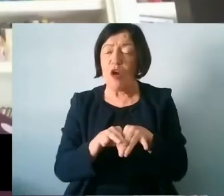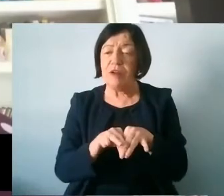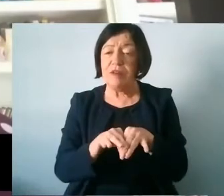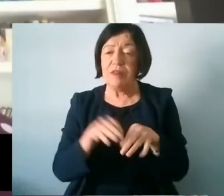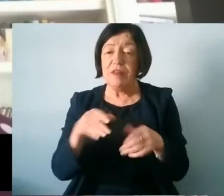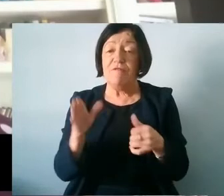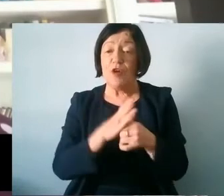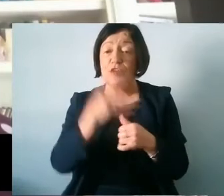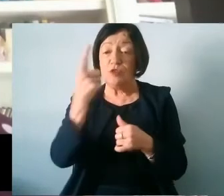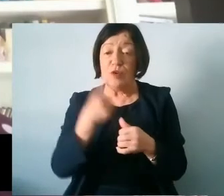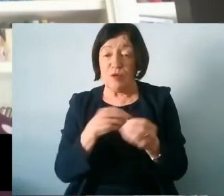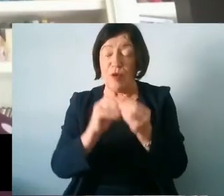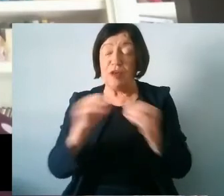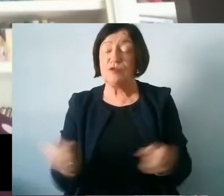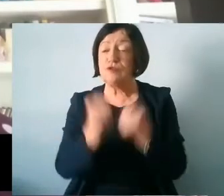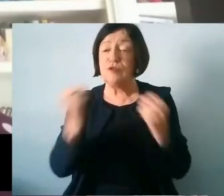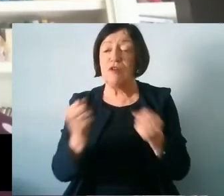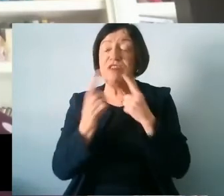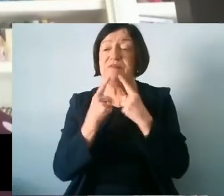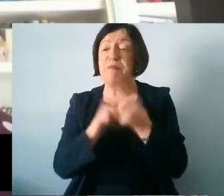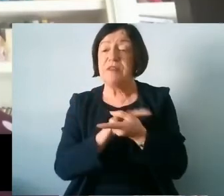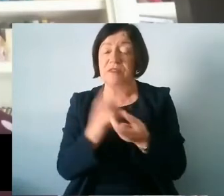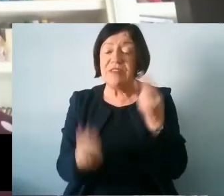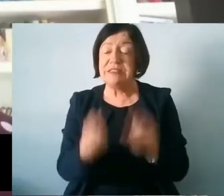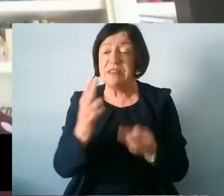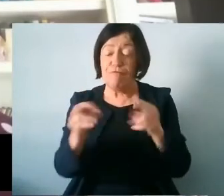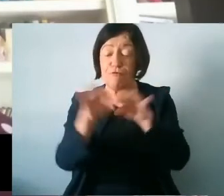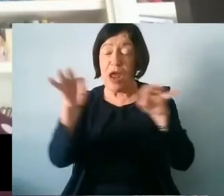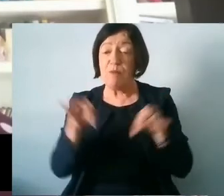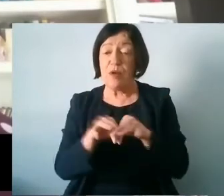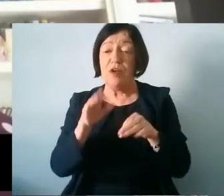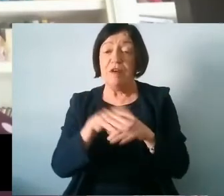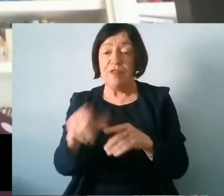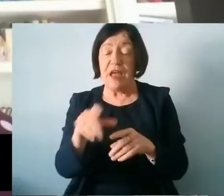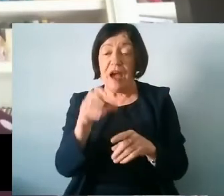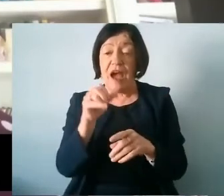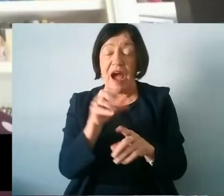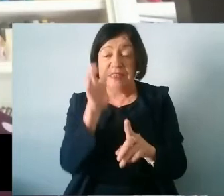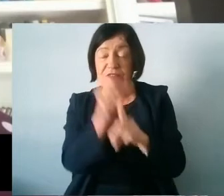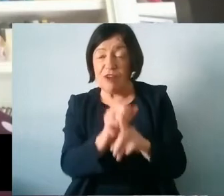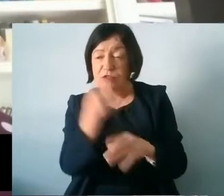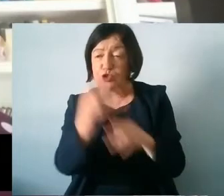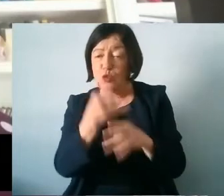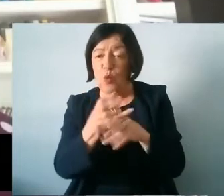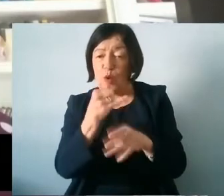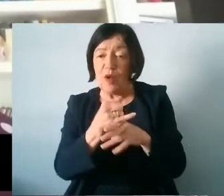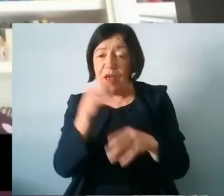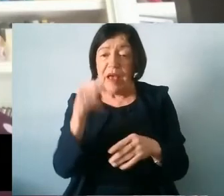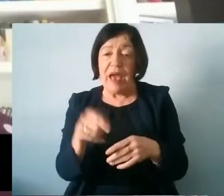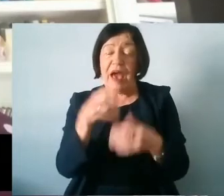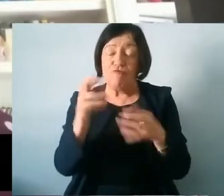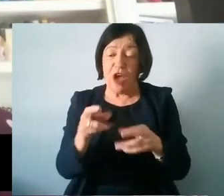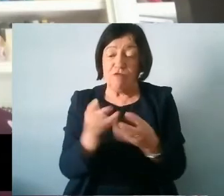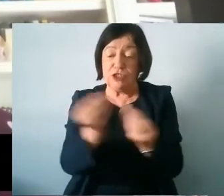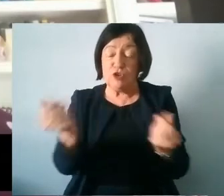implement a robust and responsive assessment framework for the identification of schools and effective resource allocation.